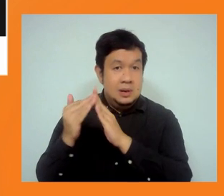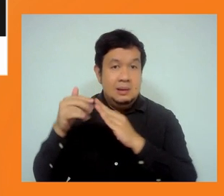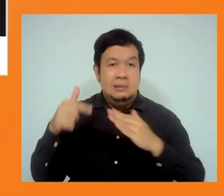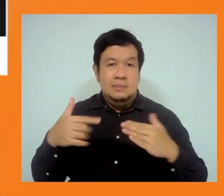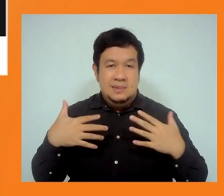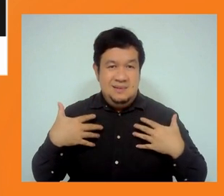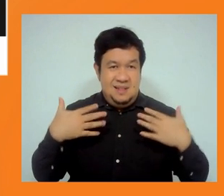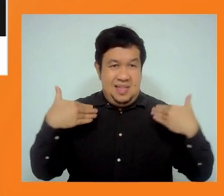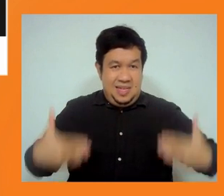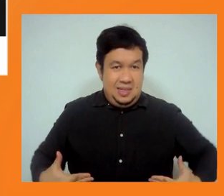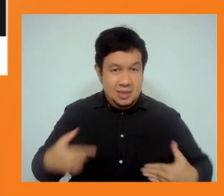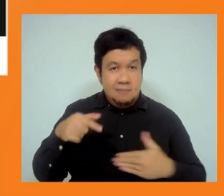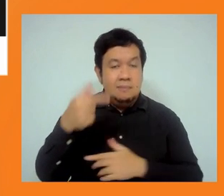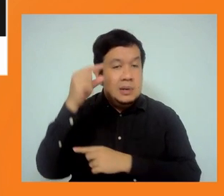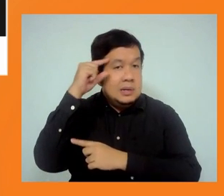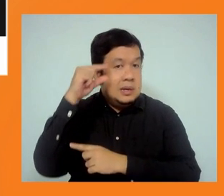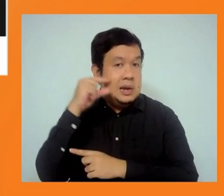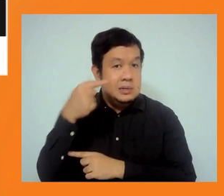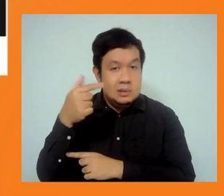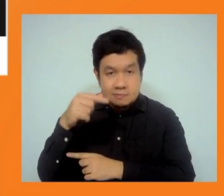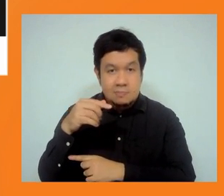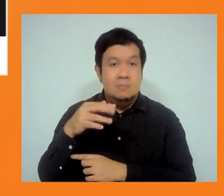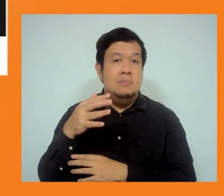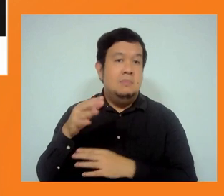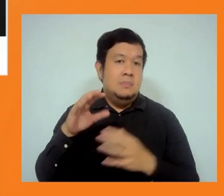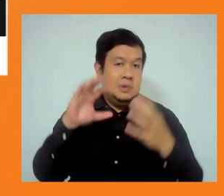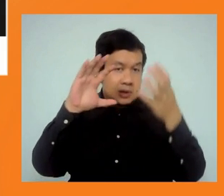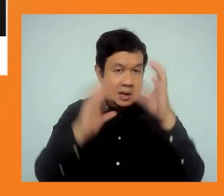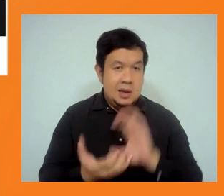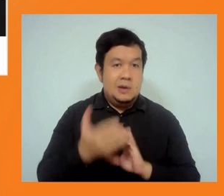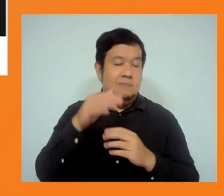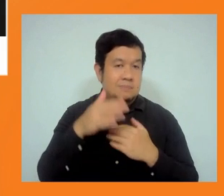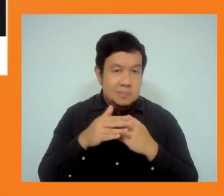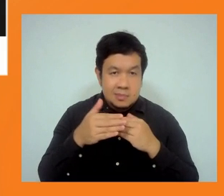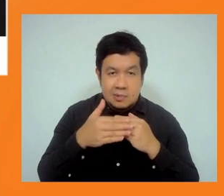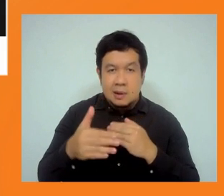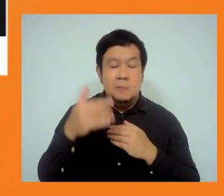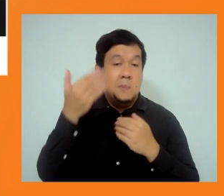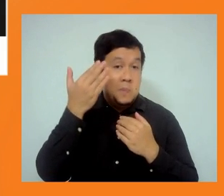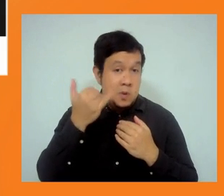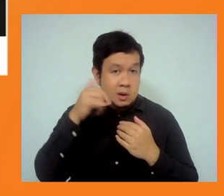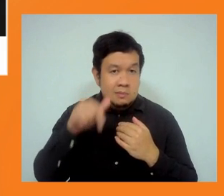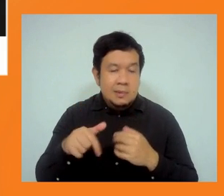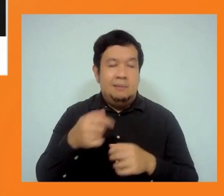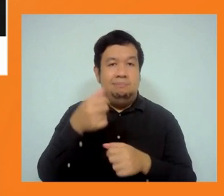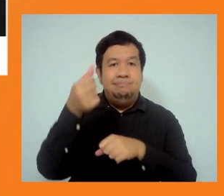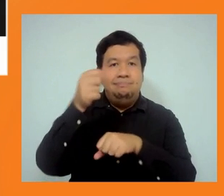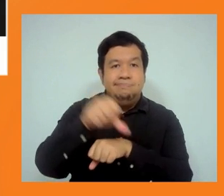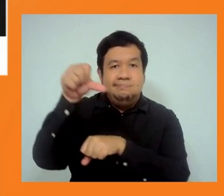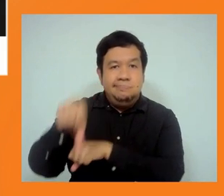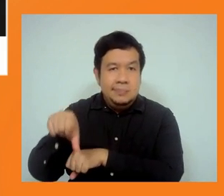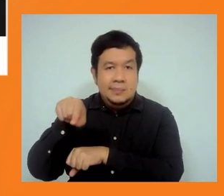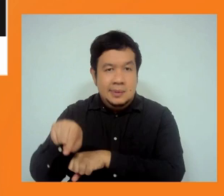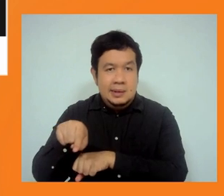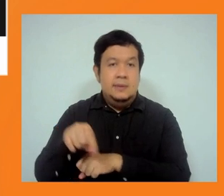mentioned by HEMANTA, and so on. And yes, the failure too. Very important to our civil society like us